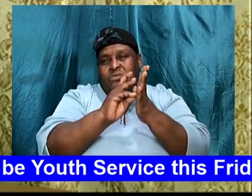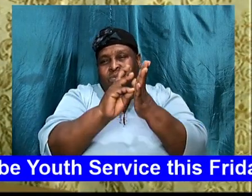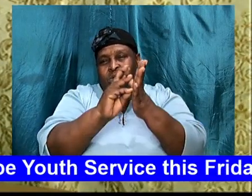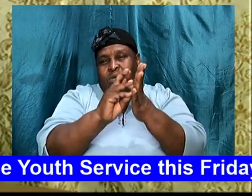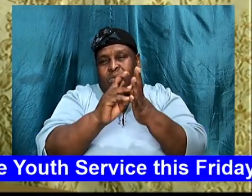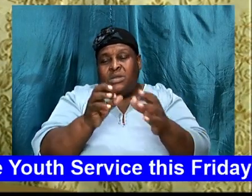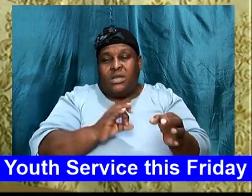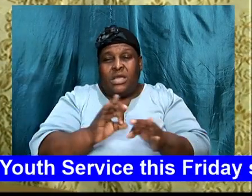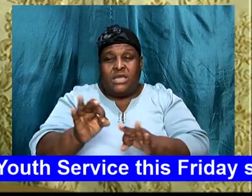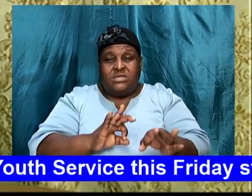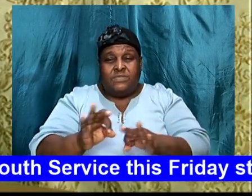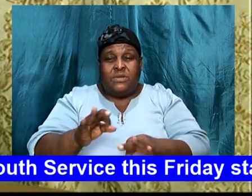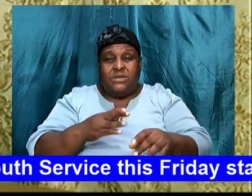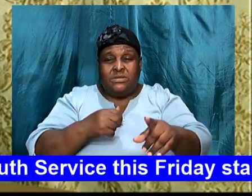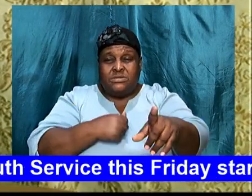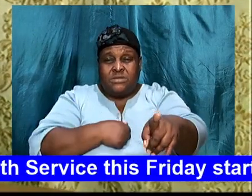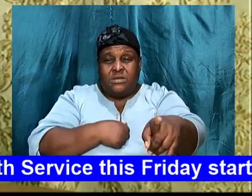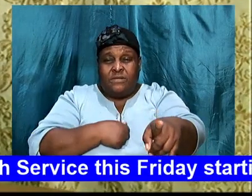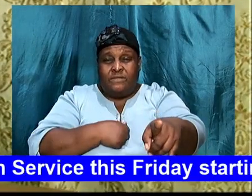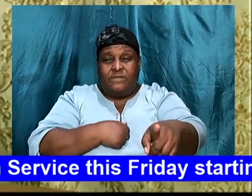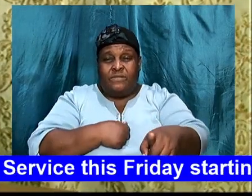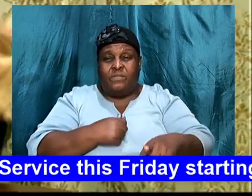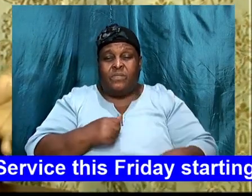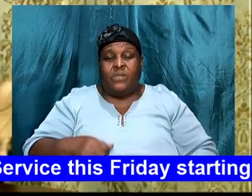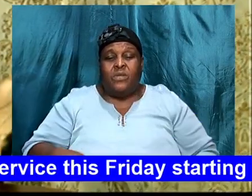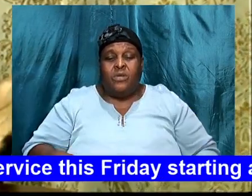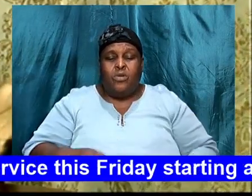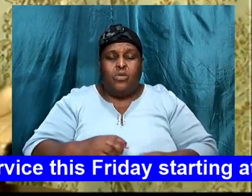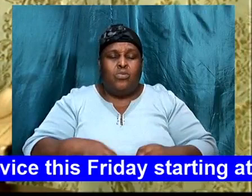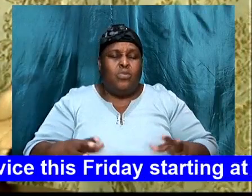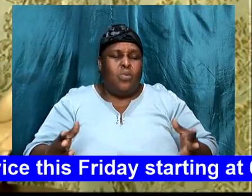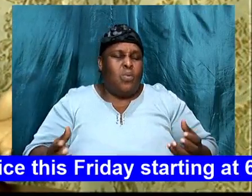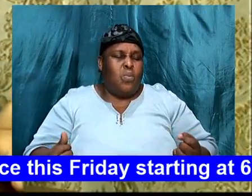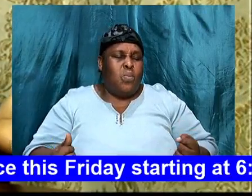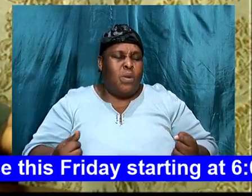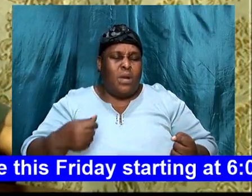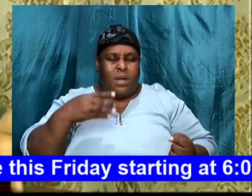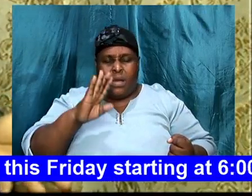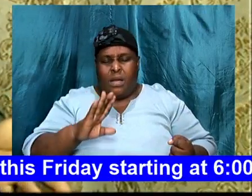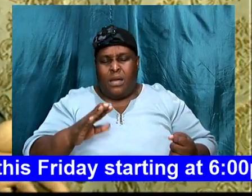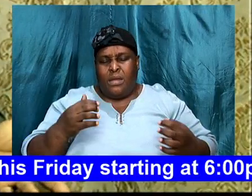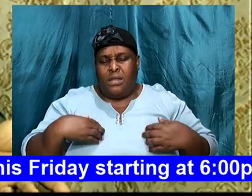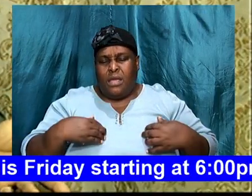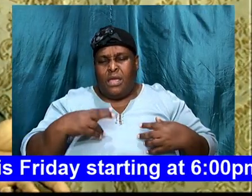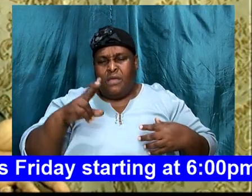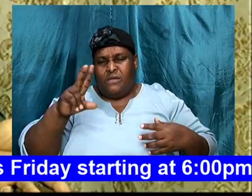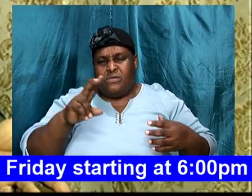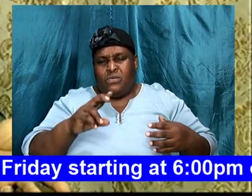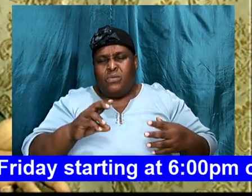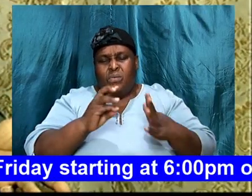myself, because, I don't want us to think, that God has two will for us,